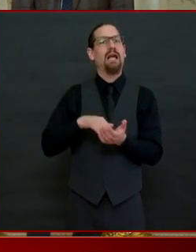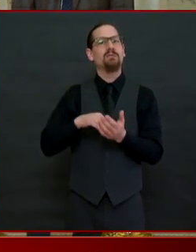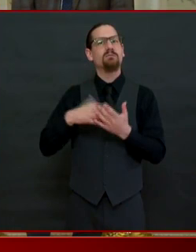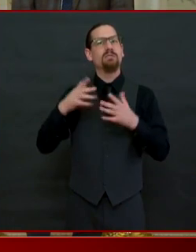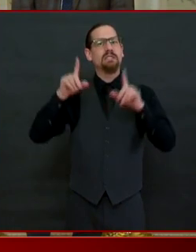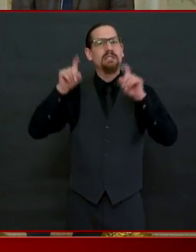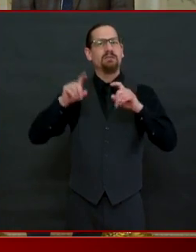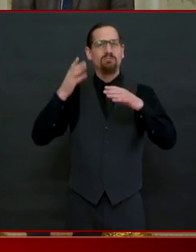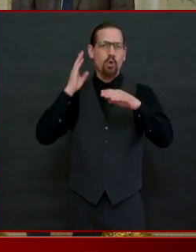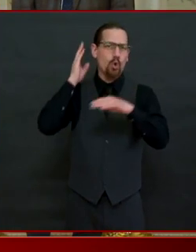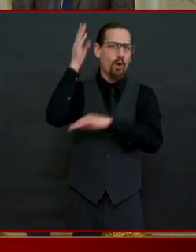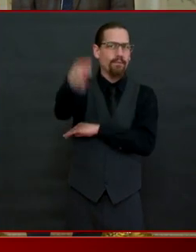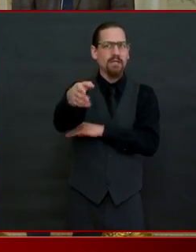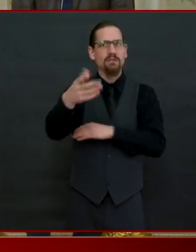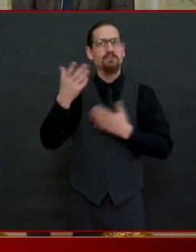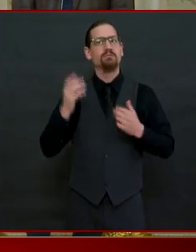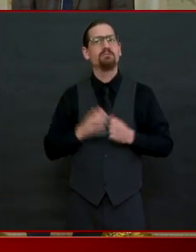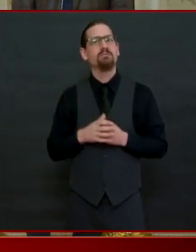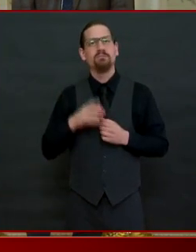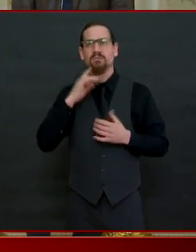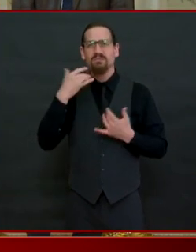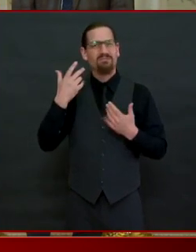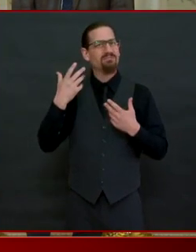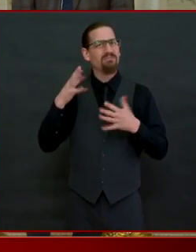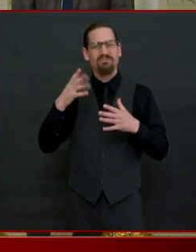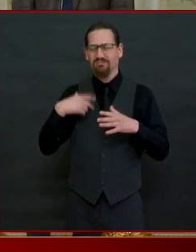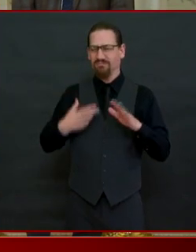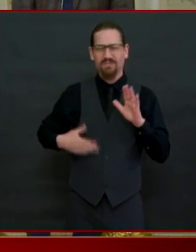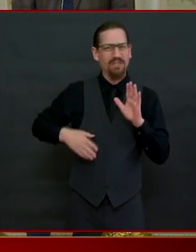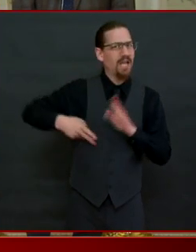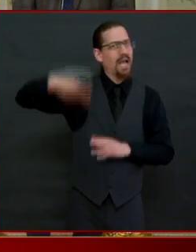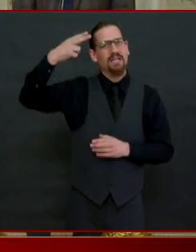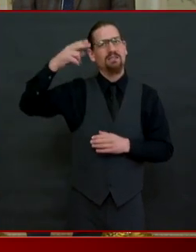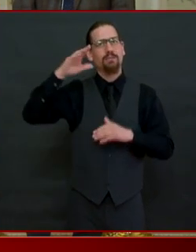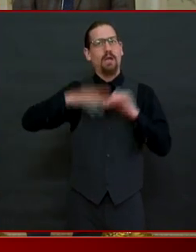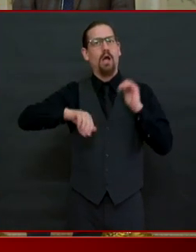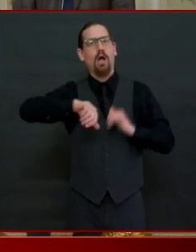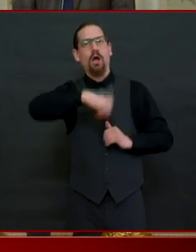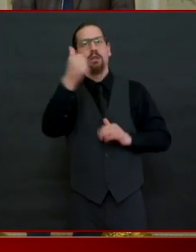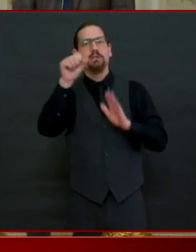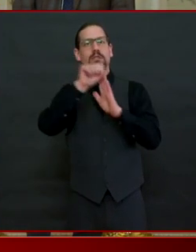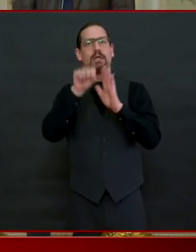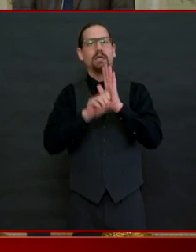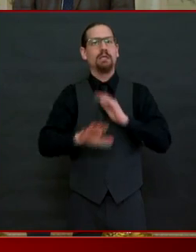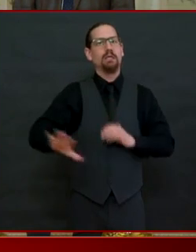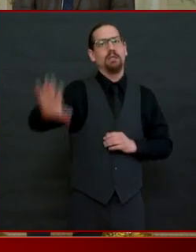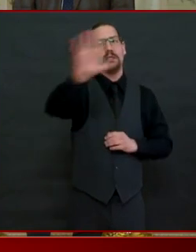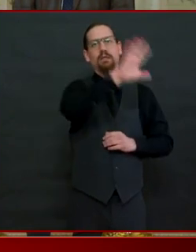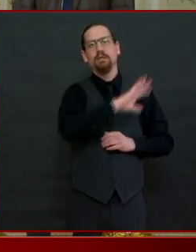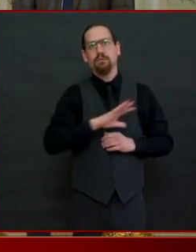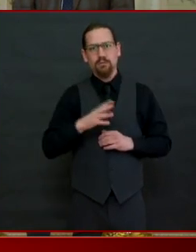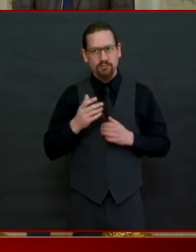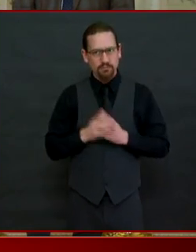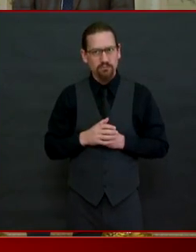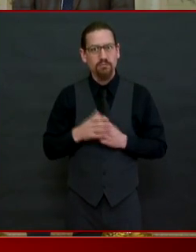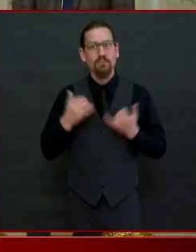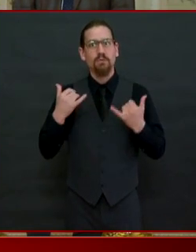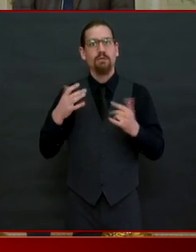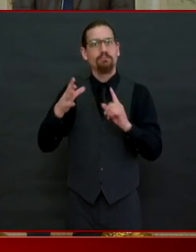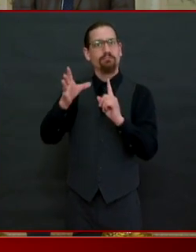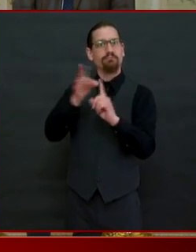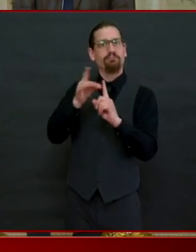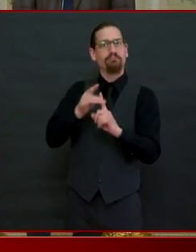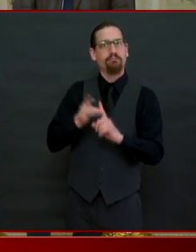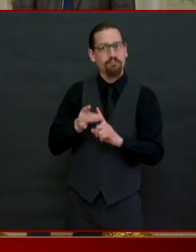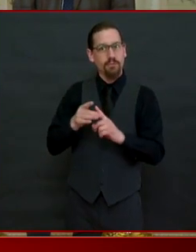rate in america of any state and if you are tested positive you will immediately be contacted or very soon